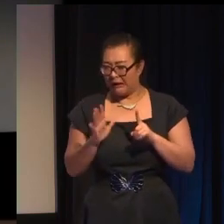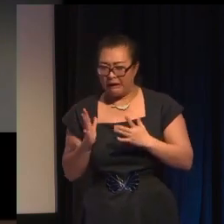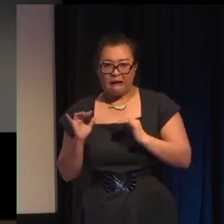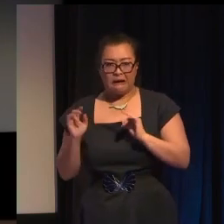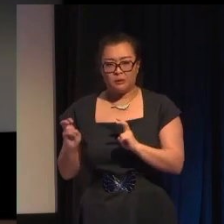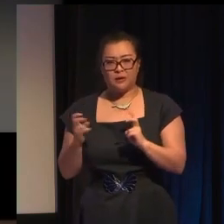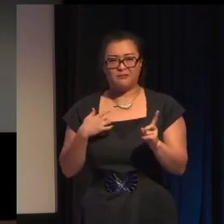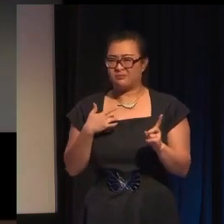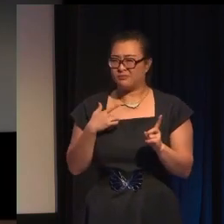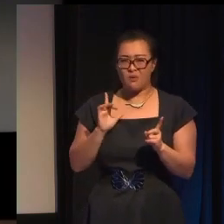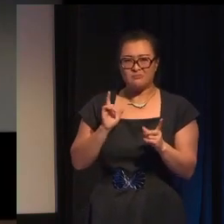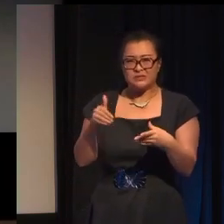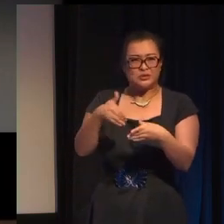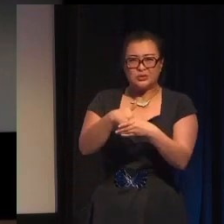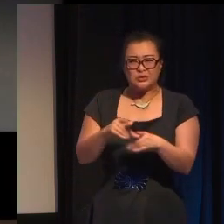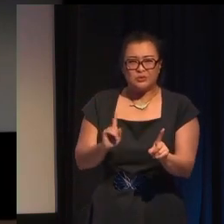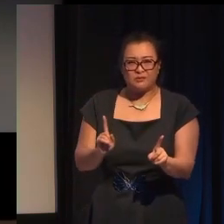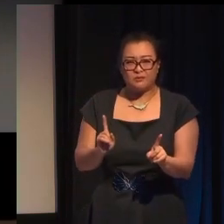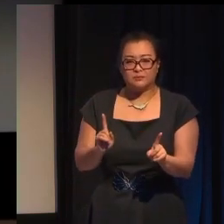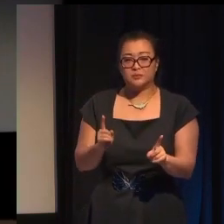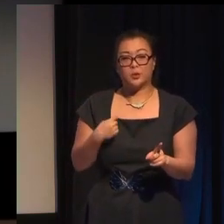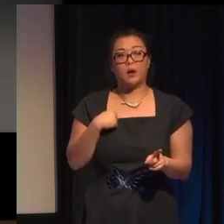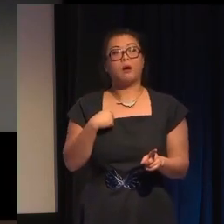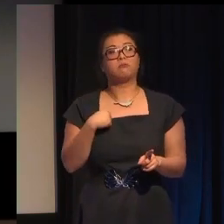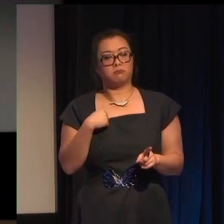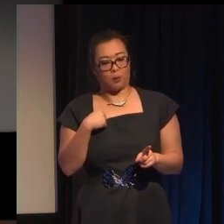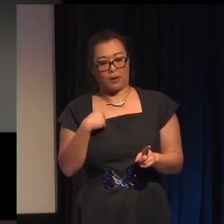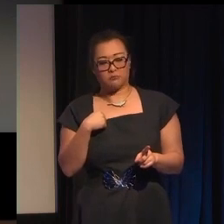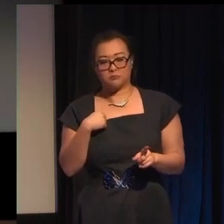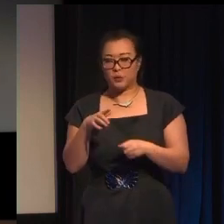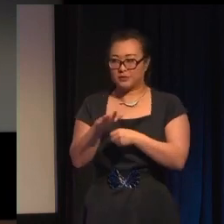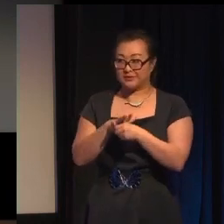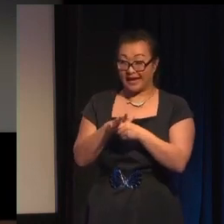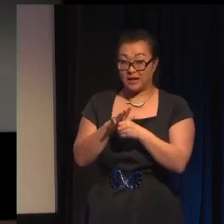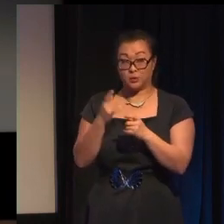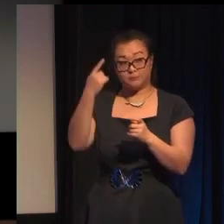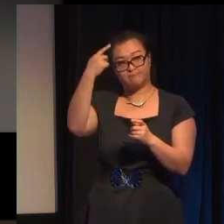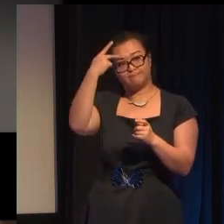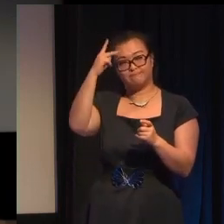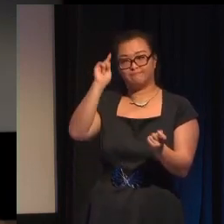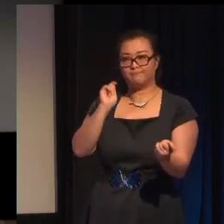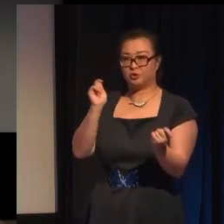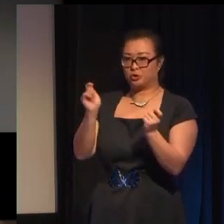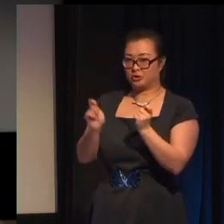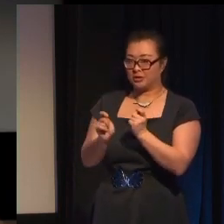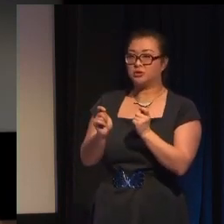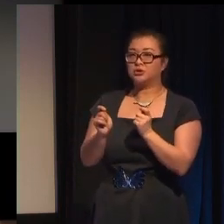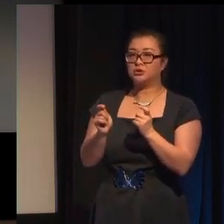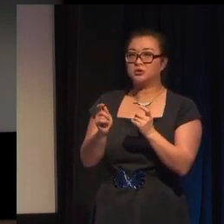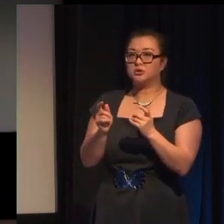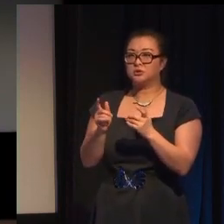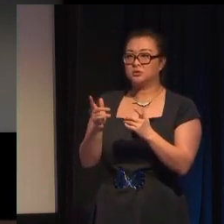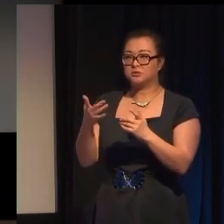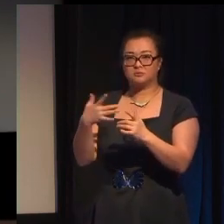so we listened and we changed the focus of the case we removed the references to slavery